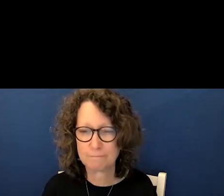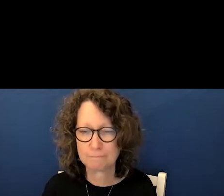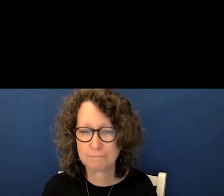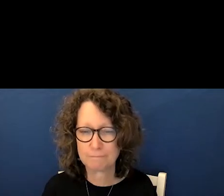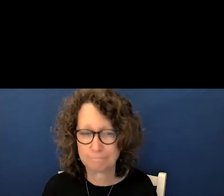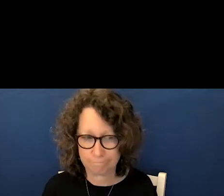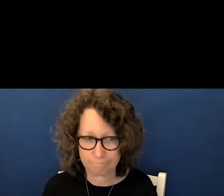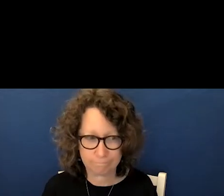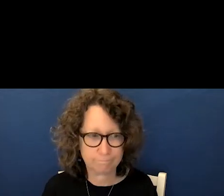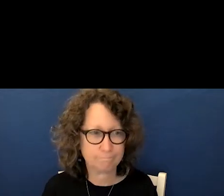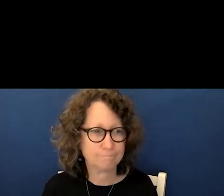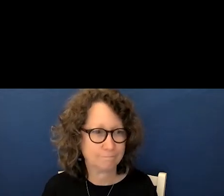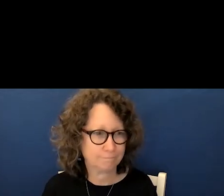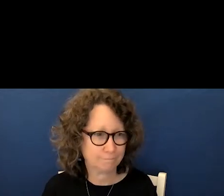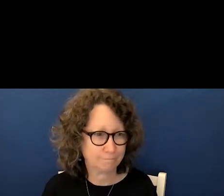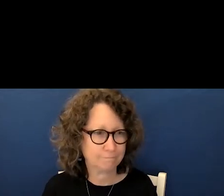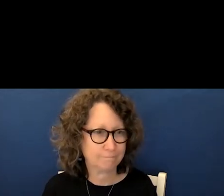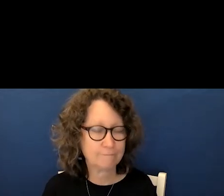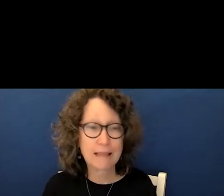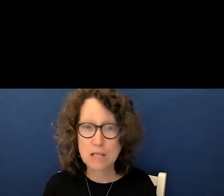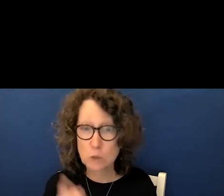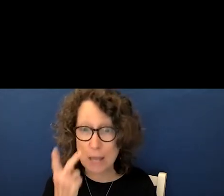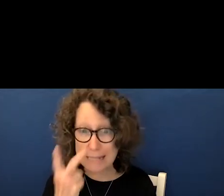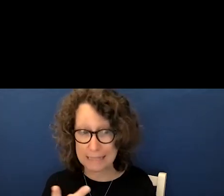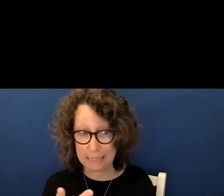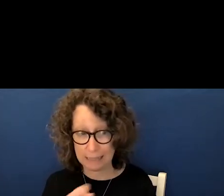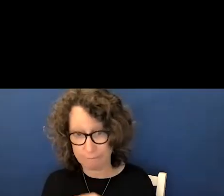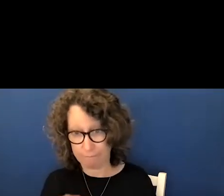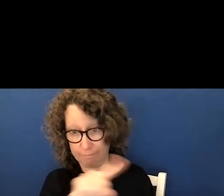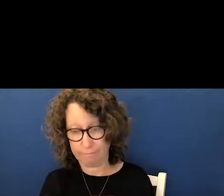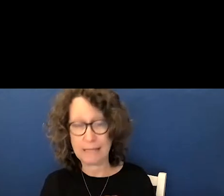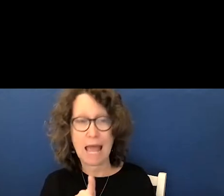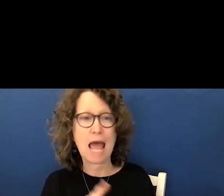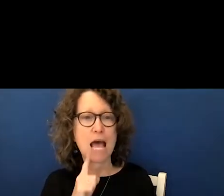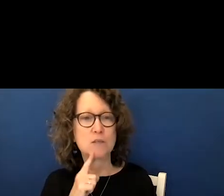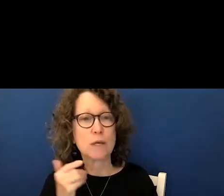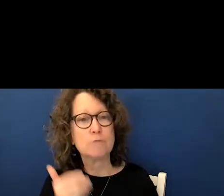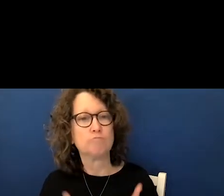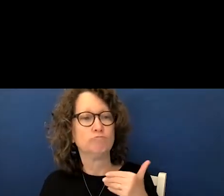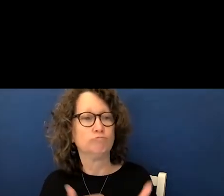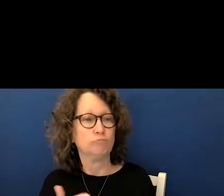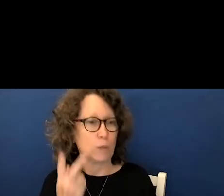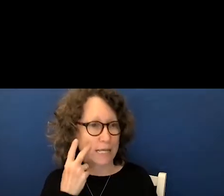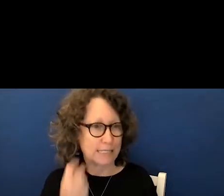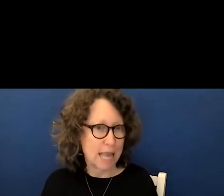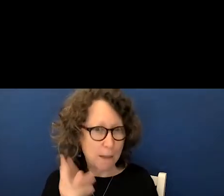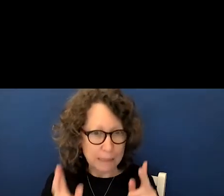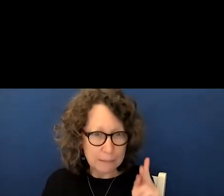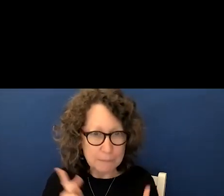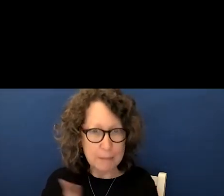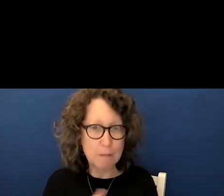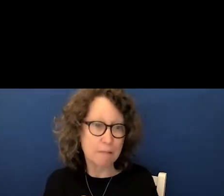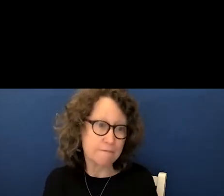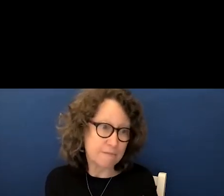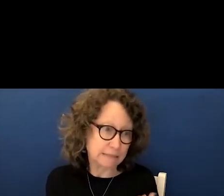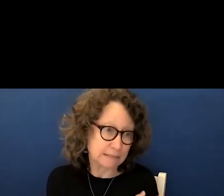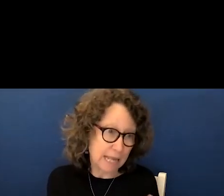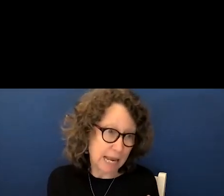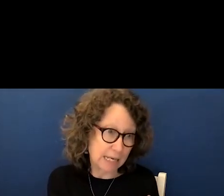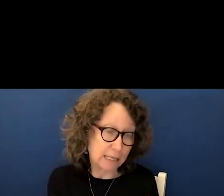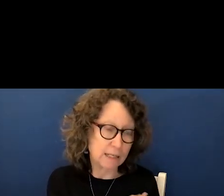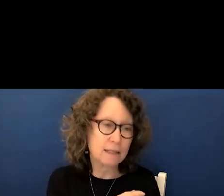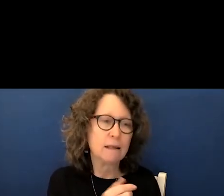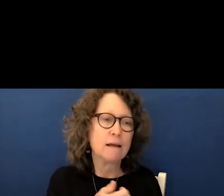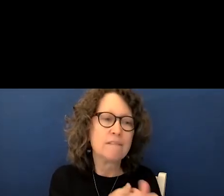all right and you can see uh the county as we move forward how many folks are vaccinated by